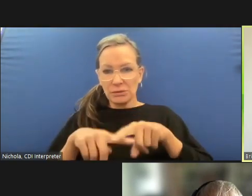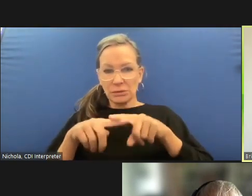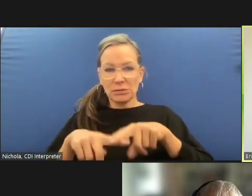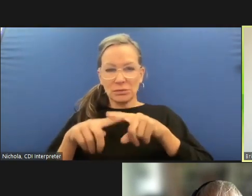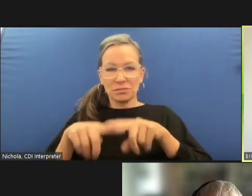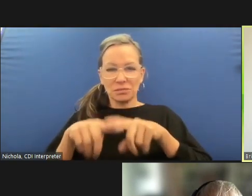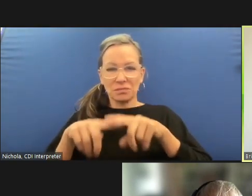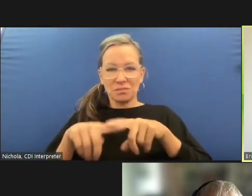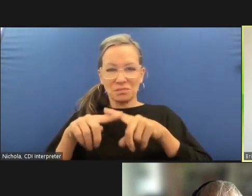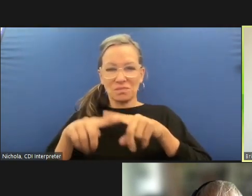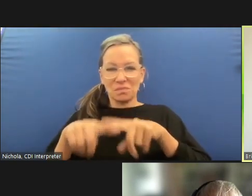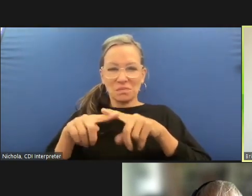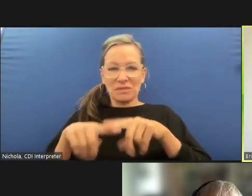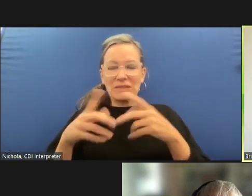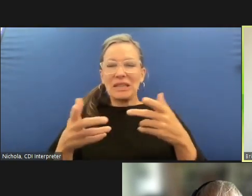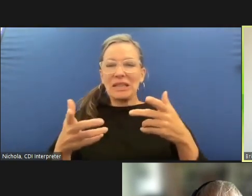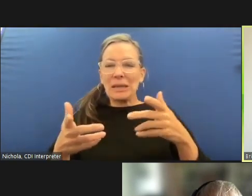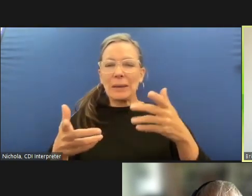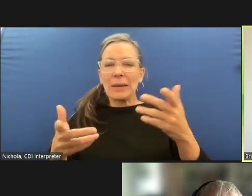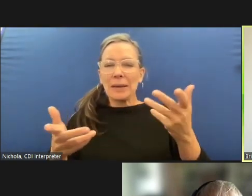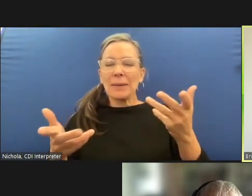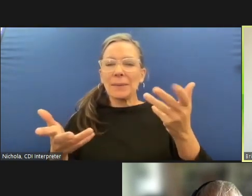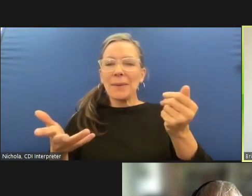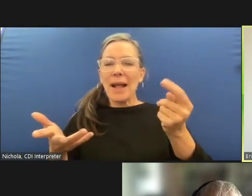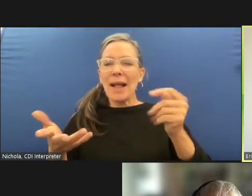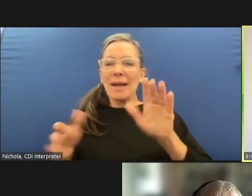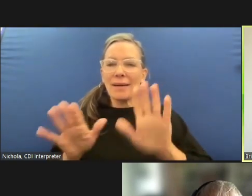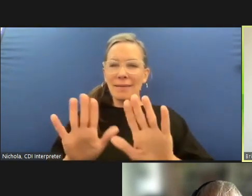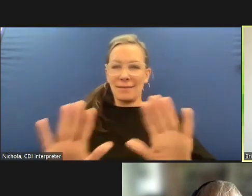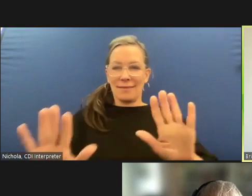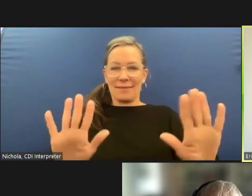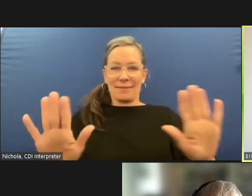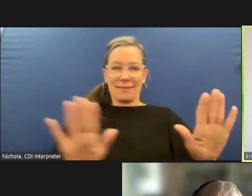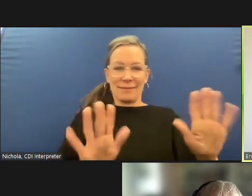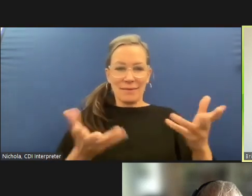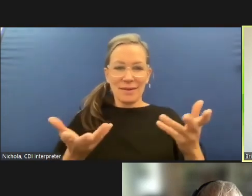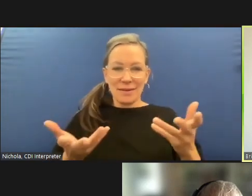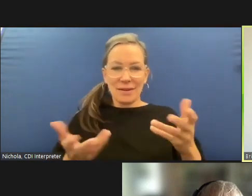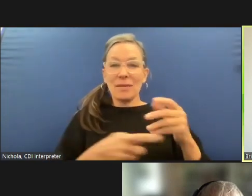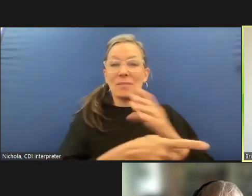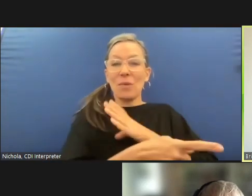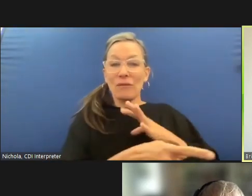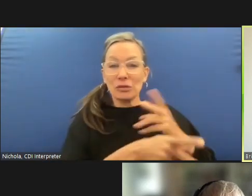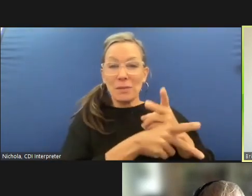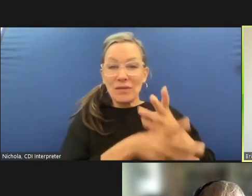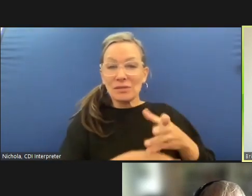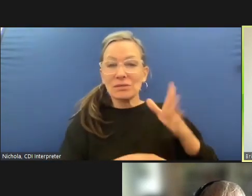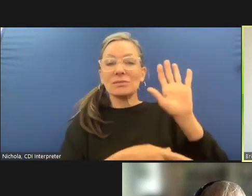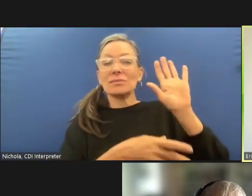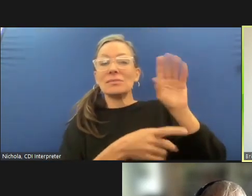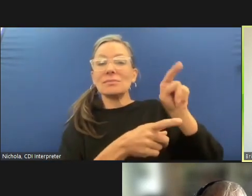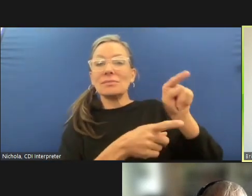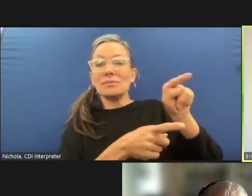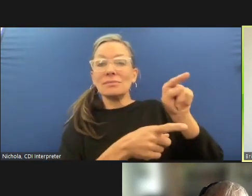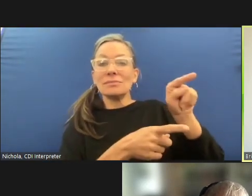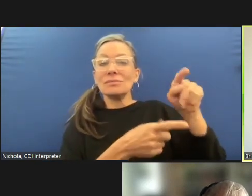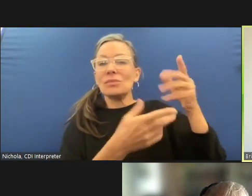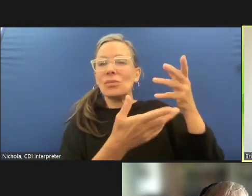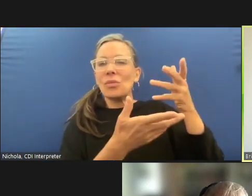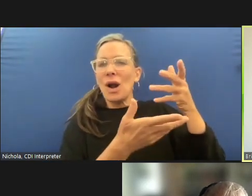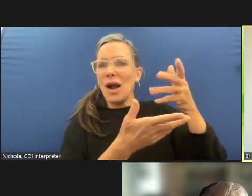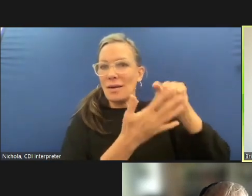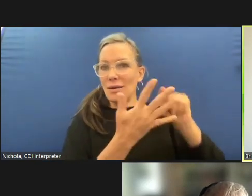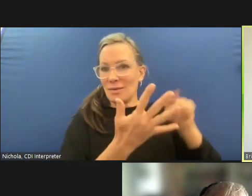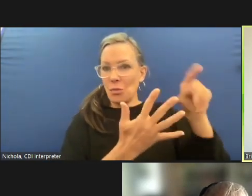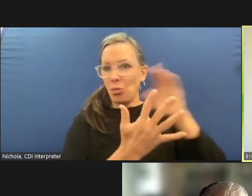then what the board of supervisors um would ultimately adopt the other piece is um i don't know if there's